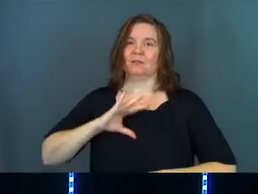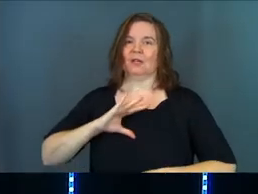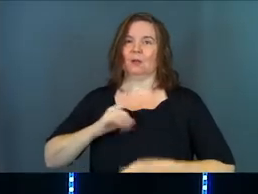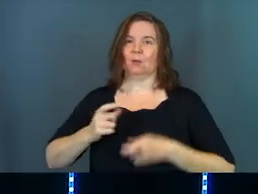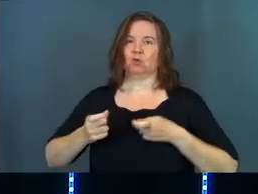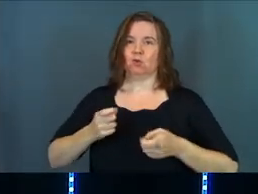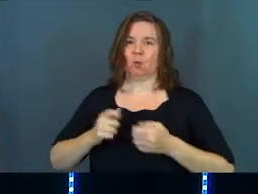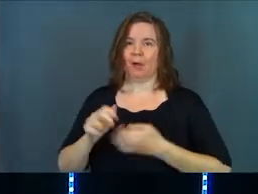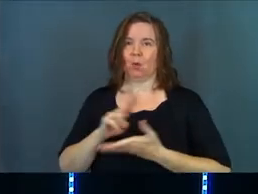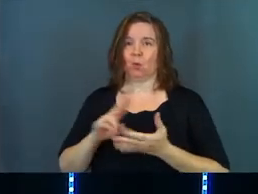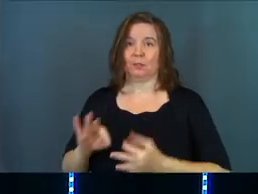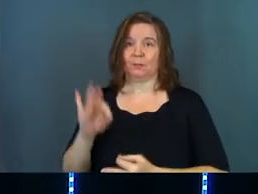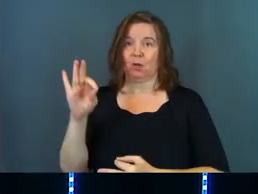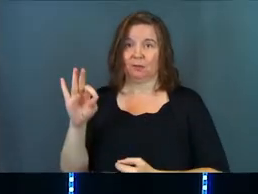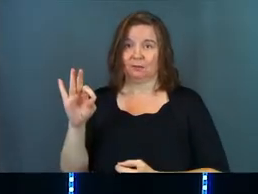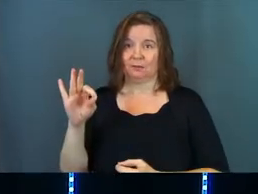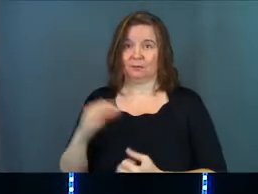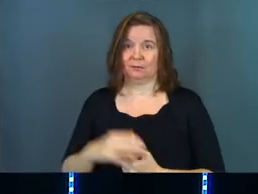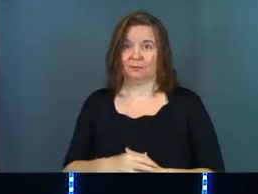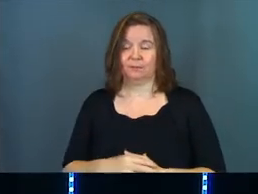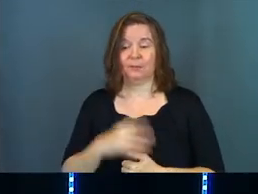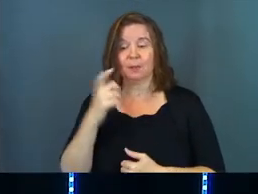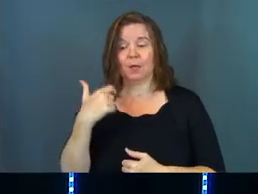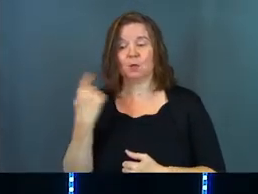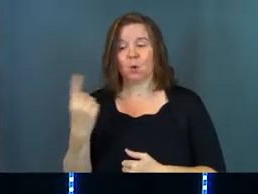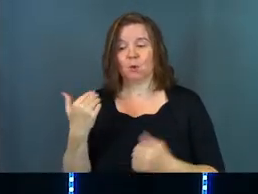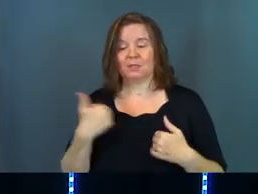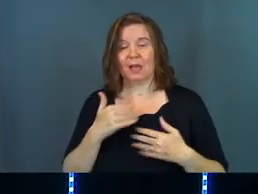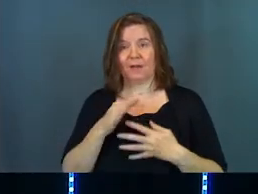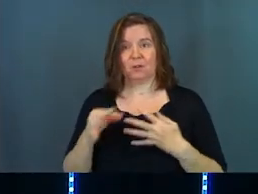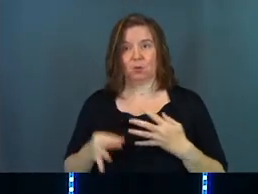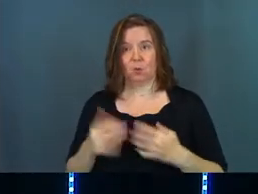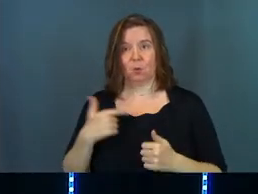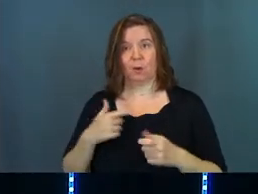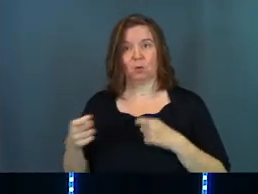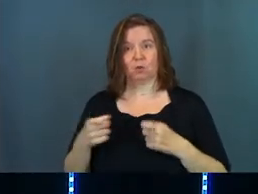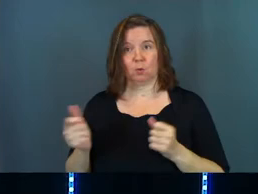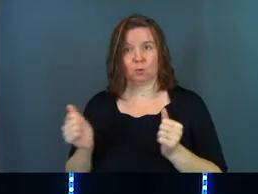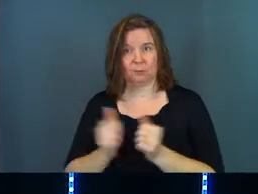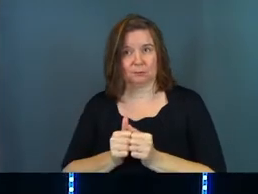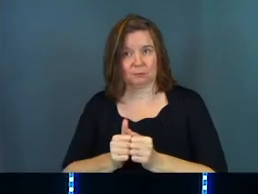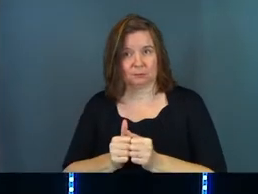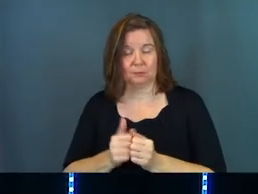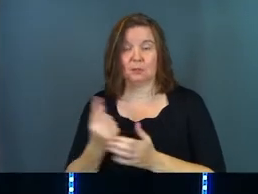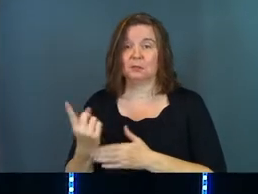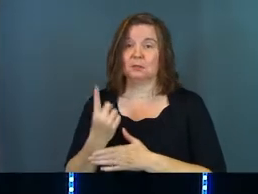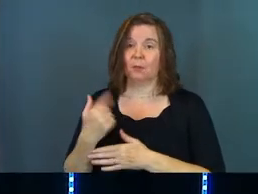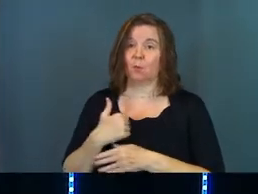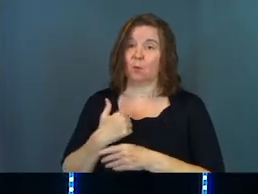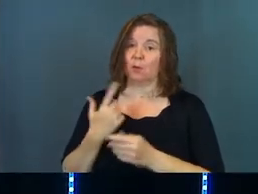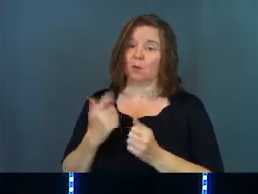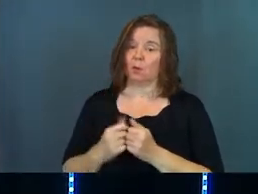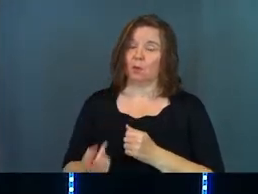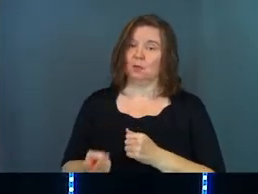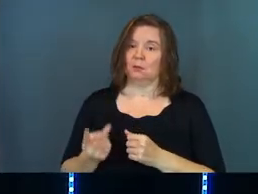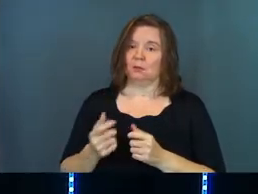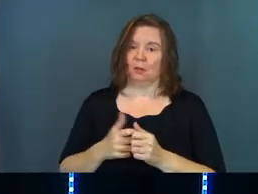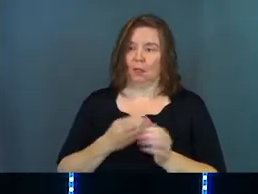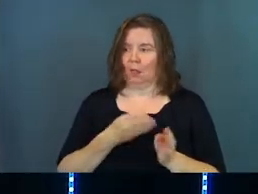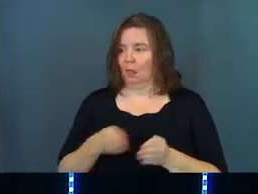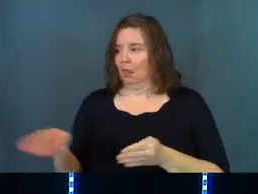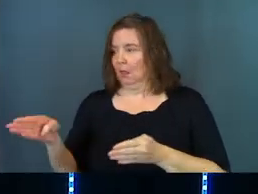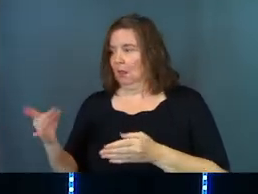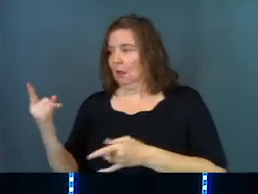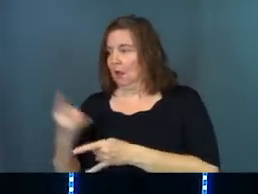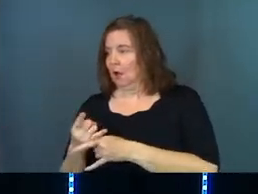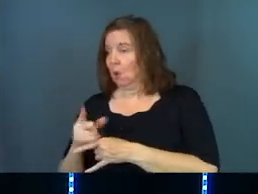or be controlled by the Holy Spirit. Because we always have a choice of what we're controlled by. And sometimes when we go too far with